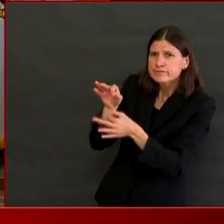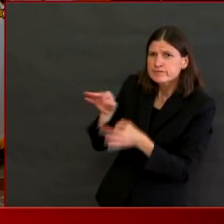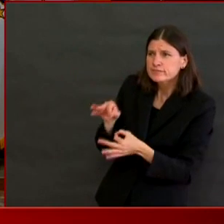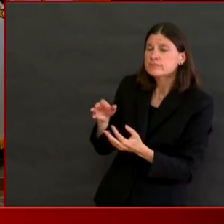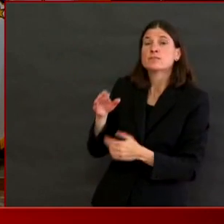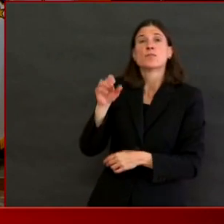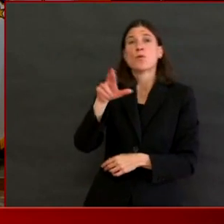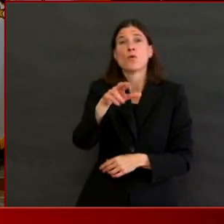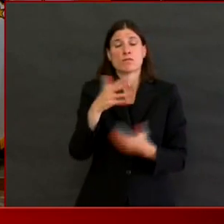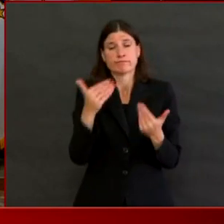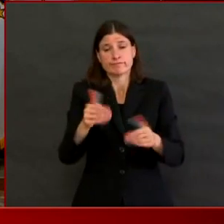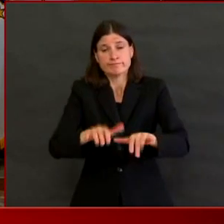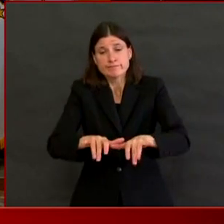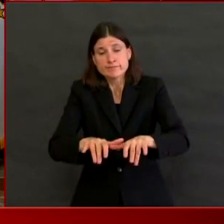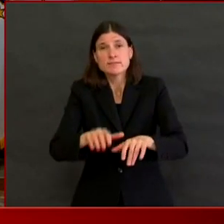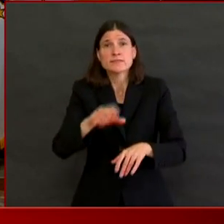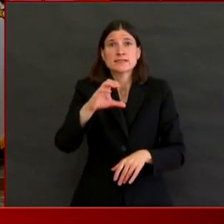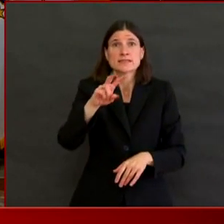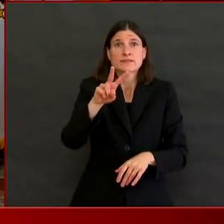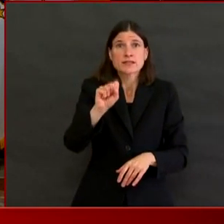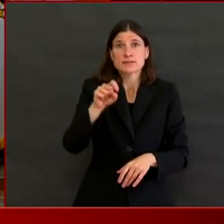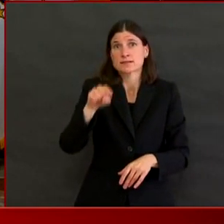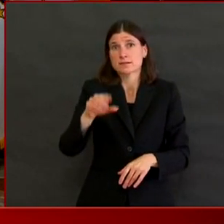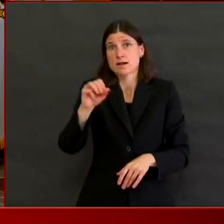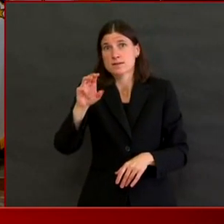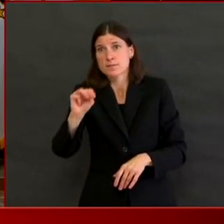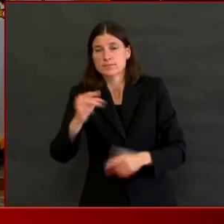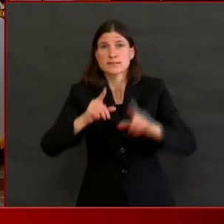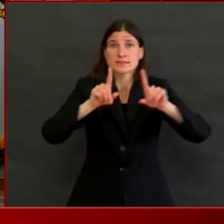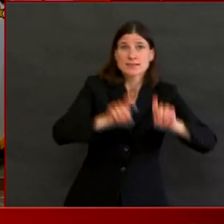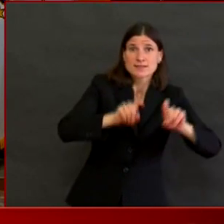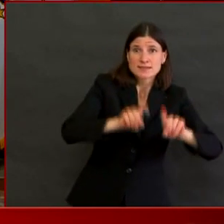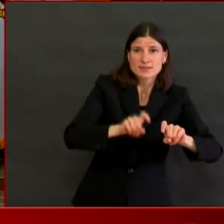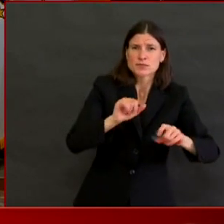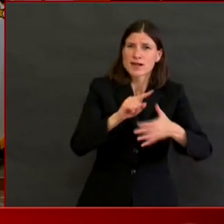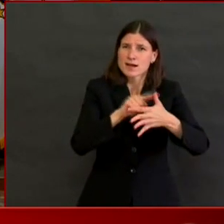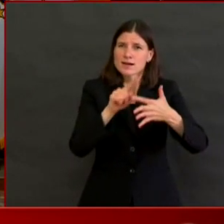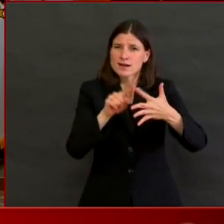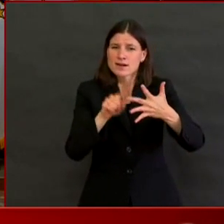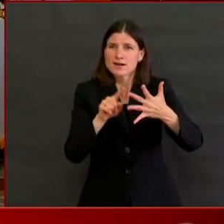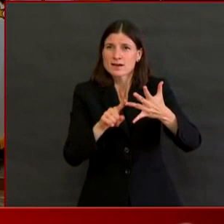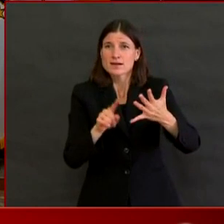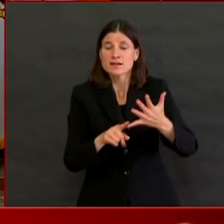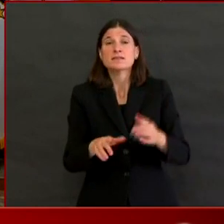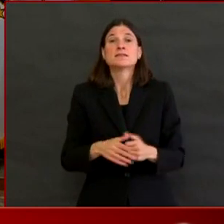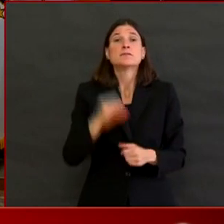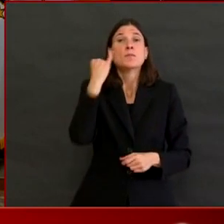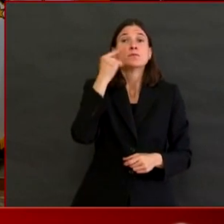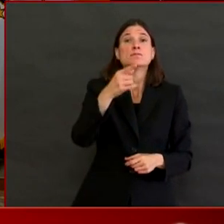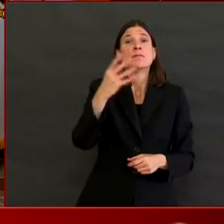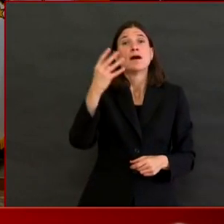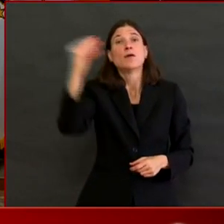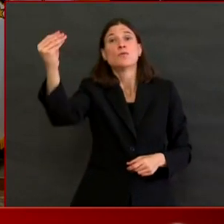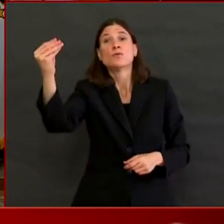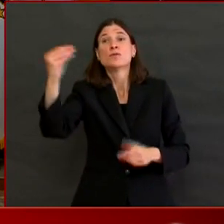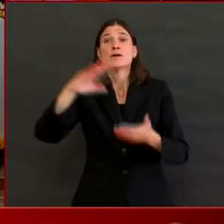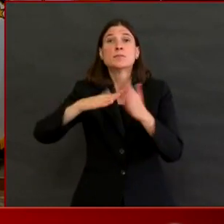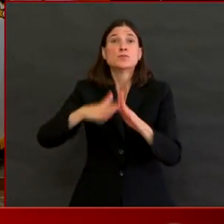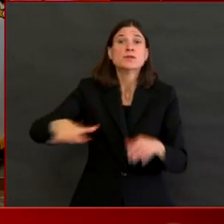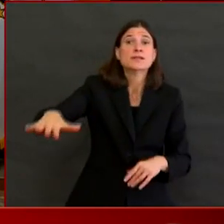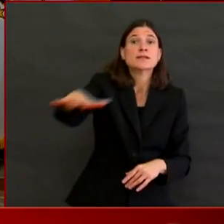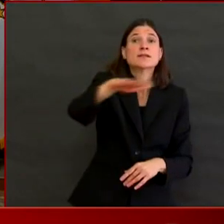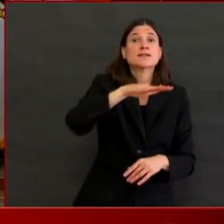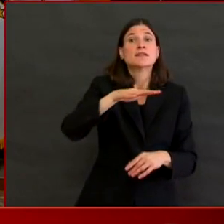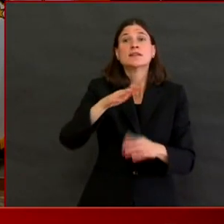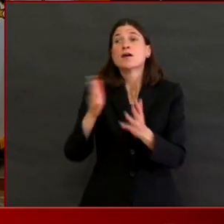When people are out crowding in places, when people are not staying home if they are ill, or staying home